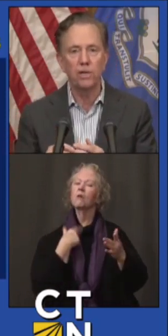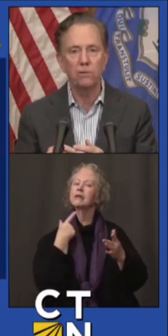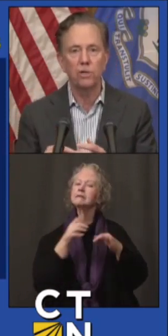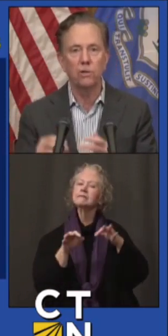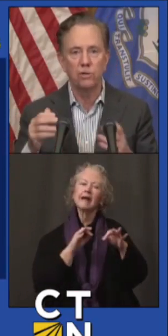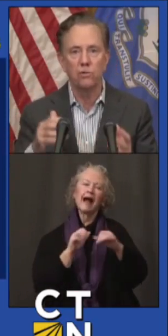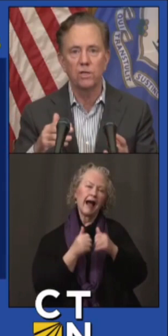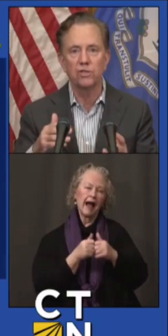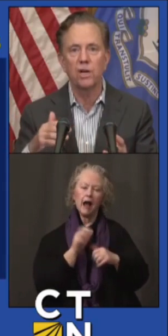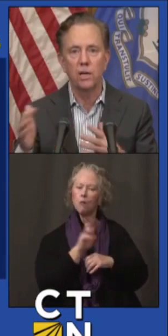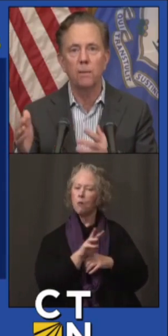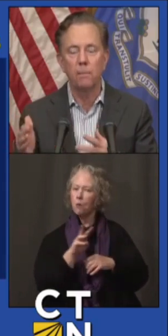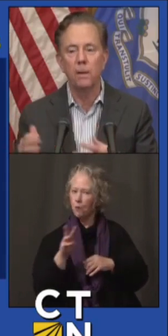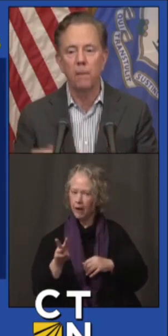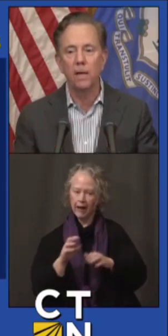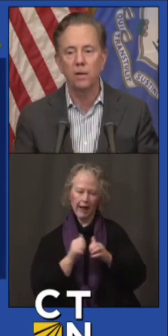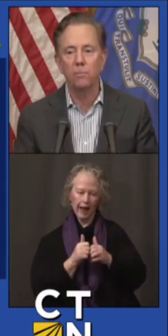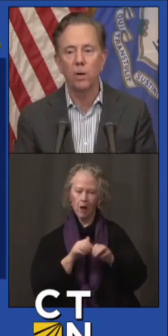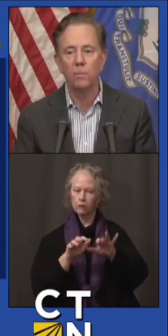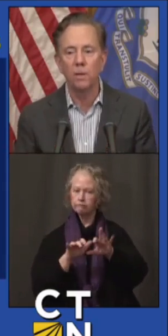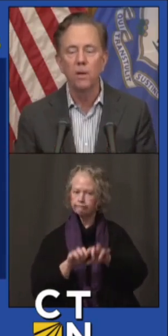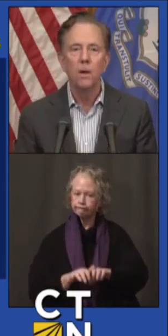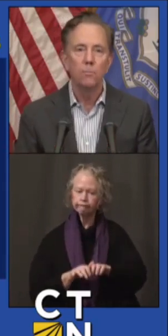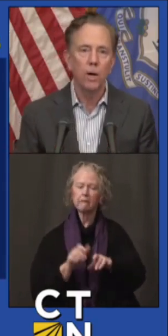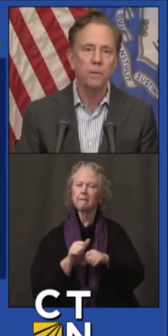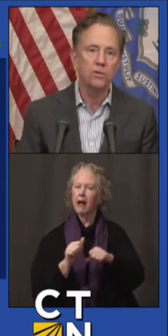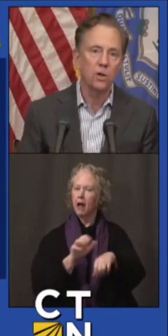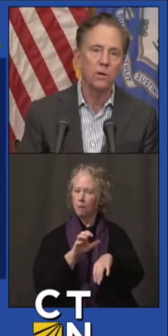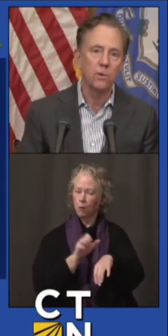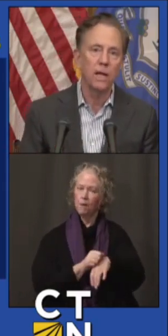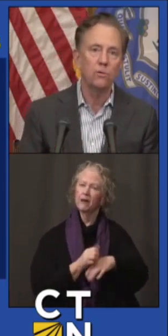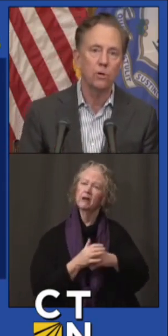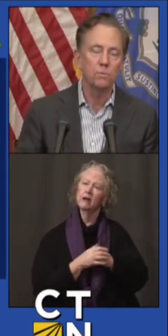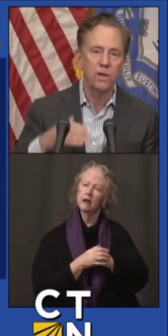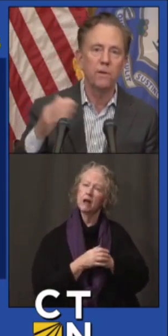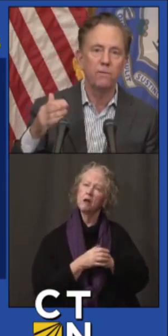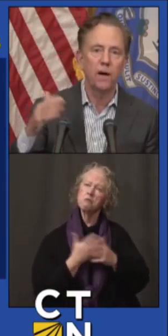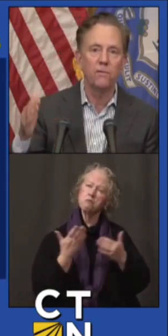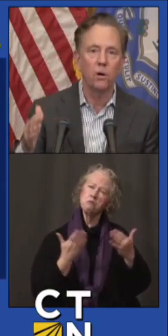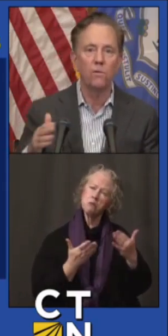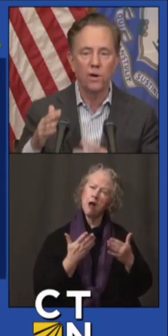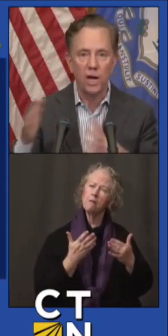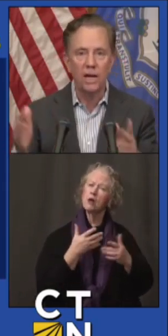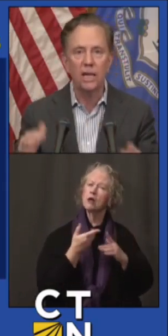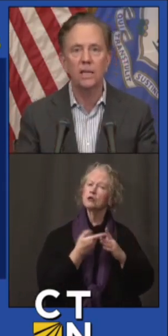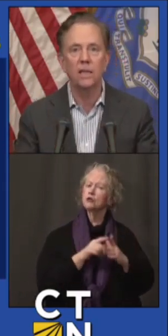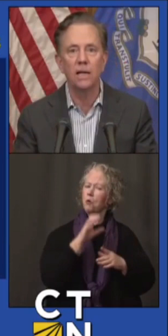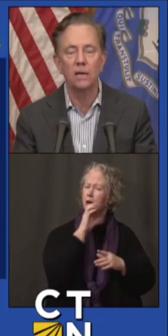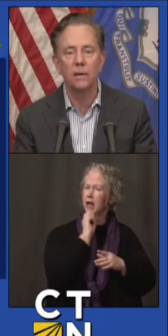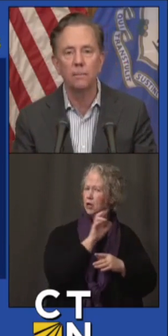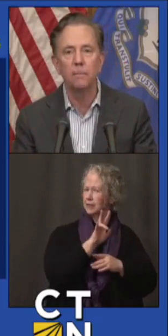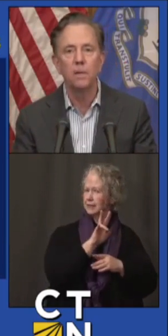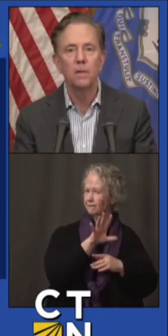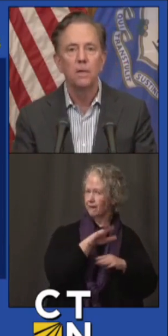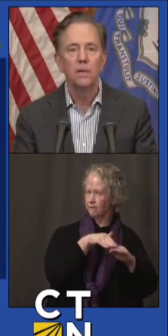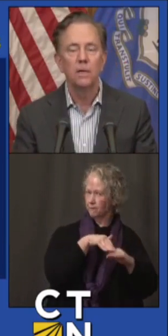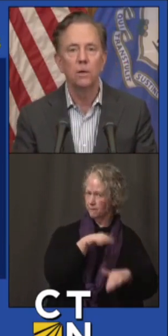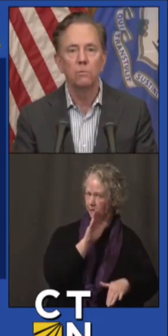We reach out to you so you can sign up and make an appointment. Probably starting with that group, 75 and over, not in that,